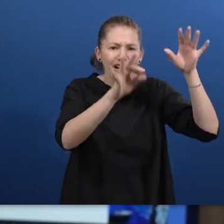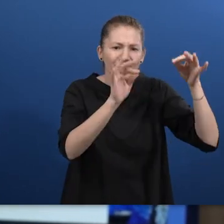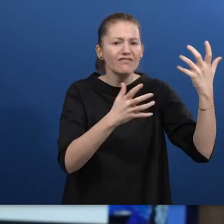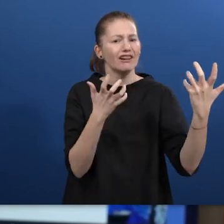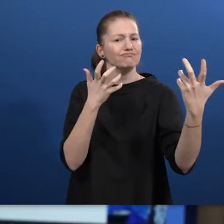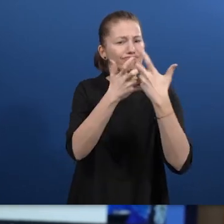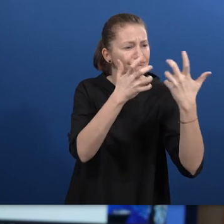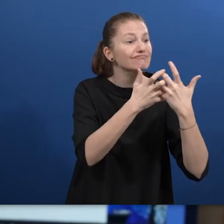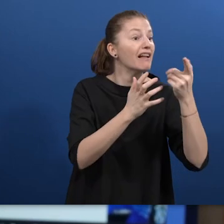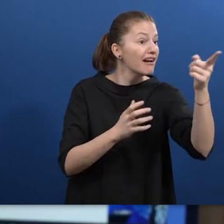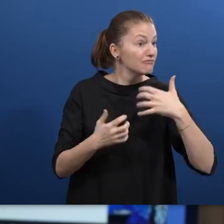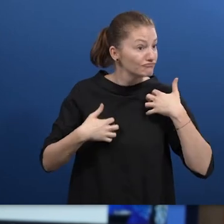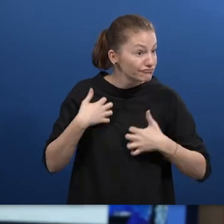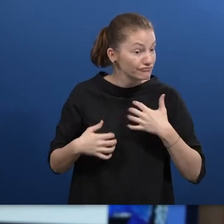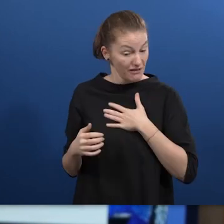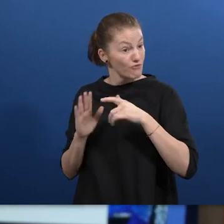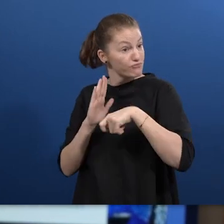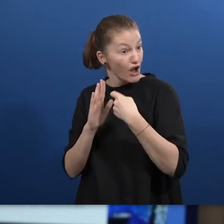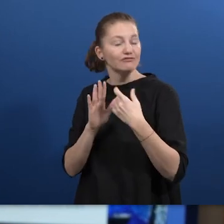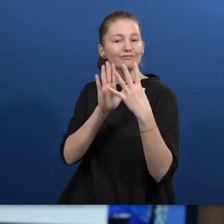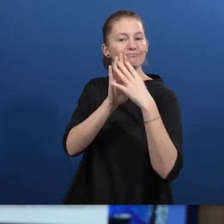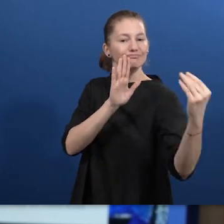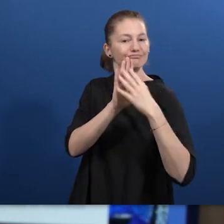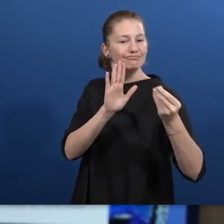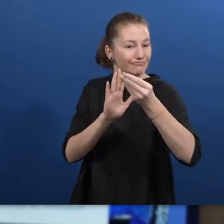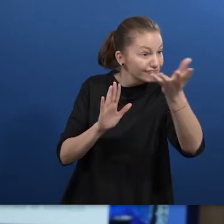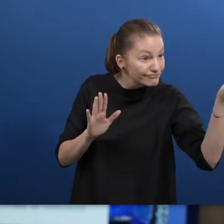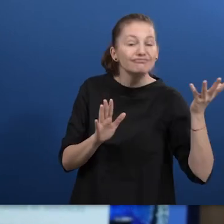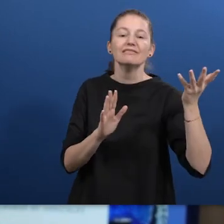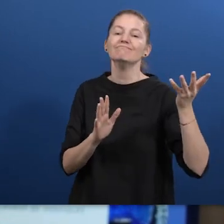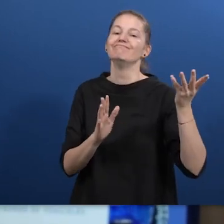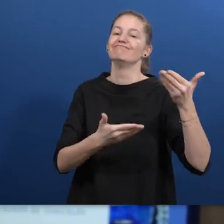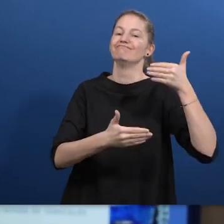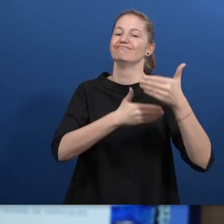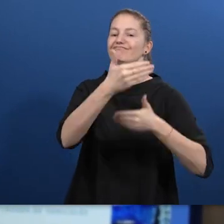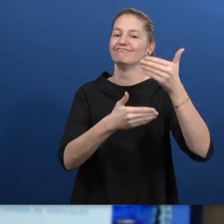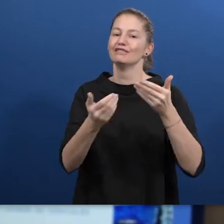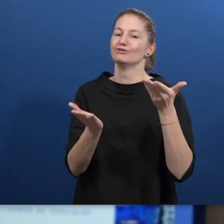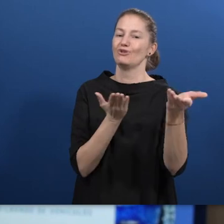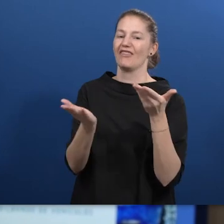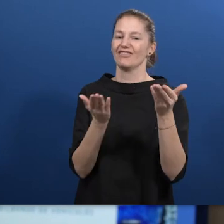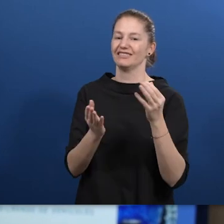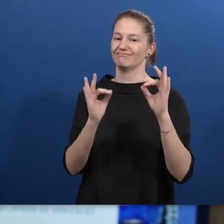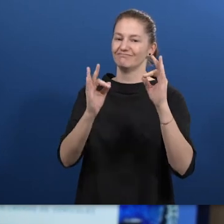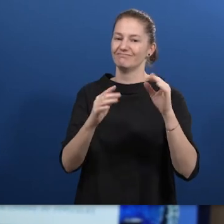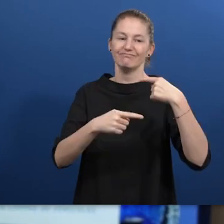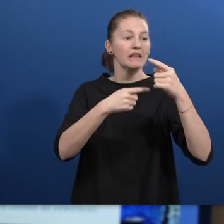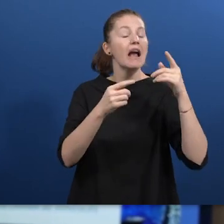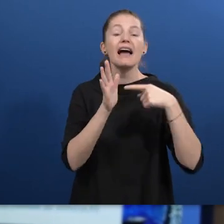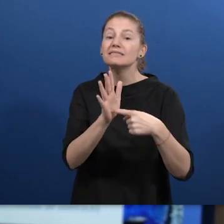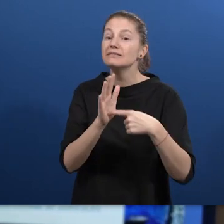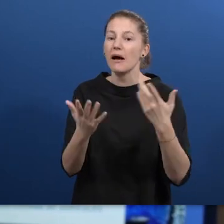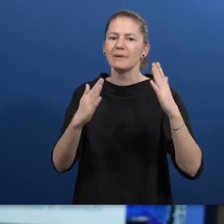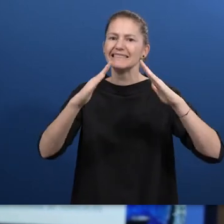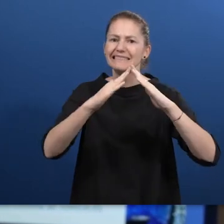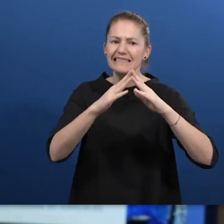and sustainable service to develop it in any major city in the world where there are so many